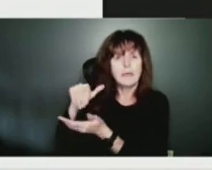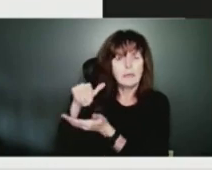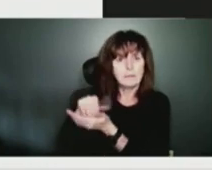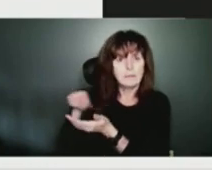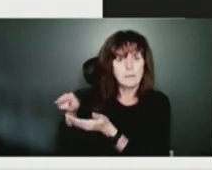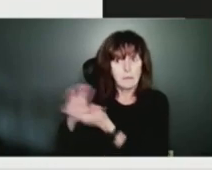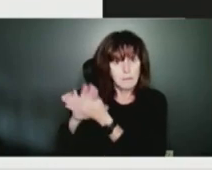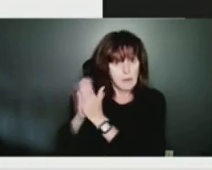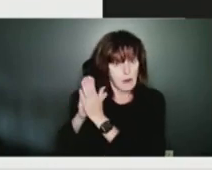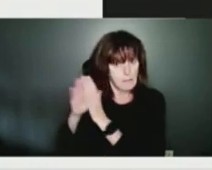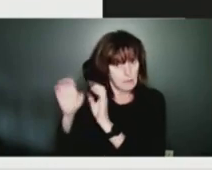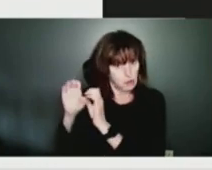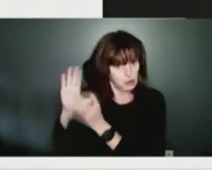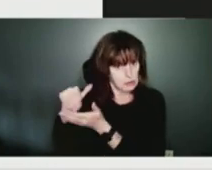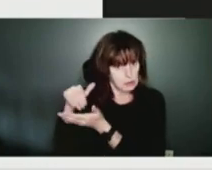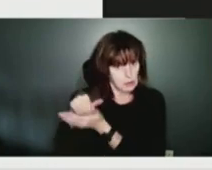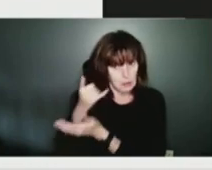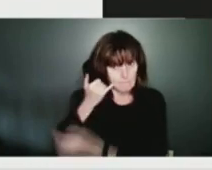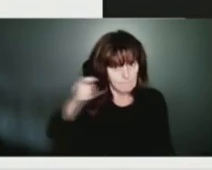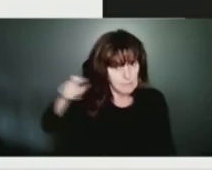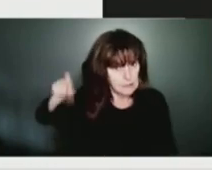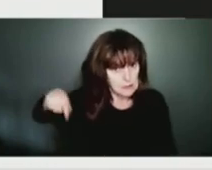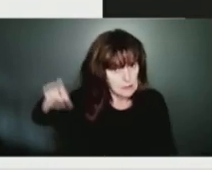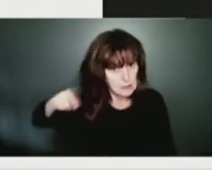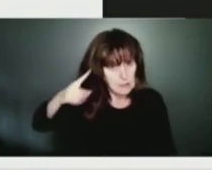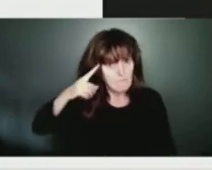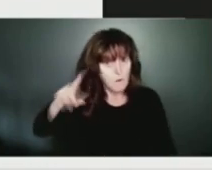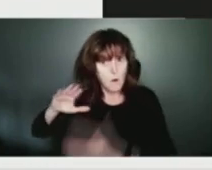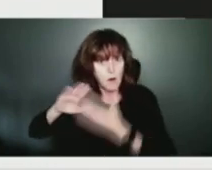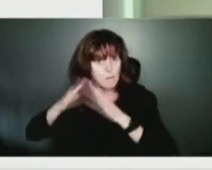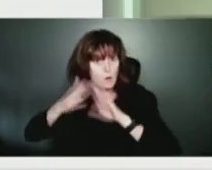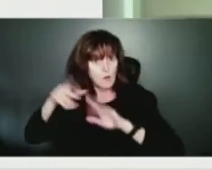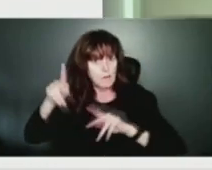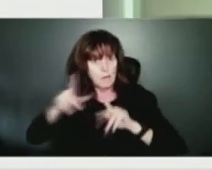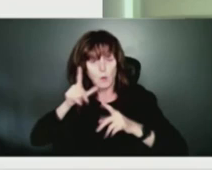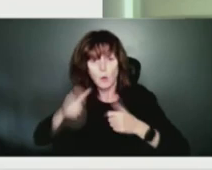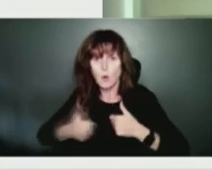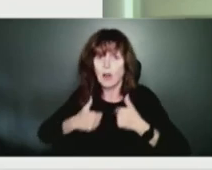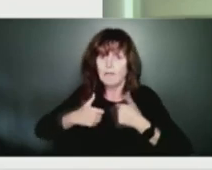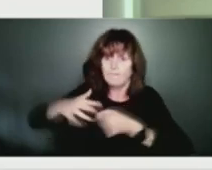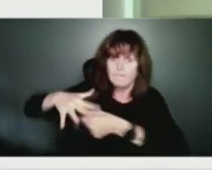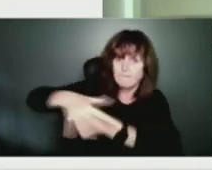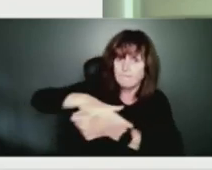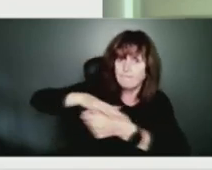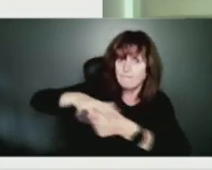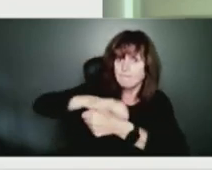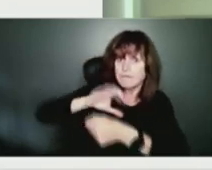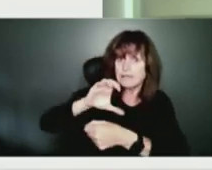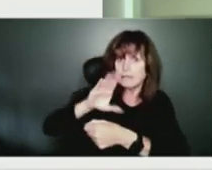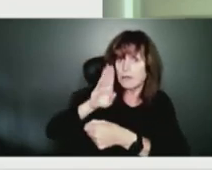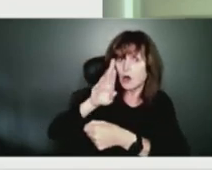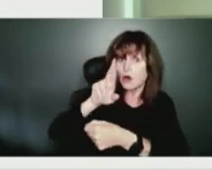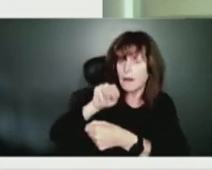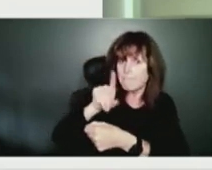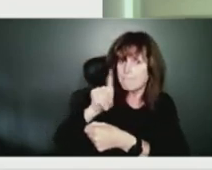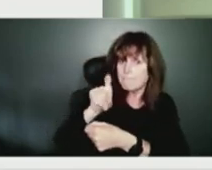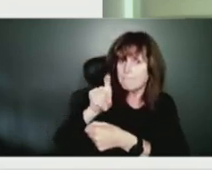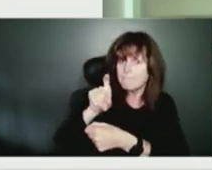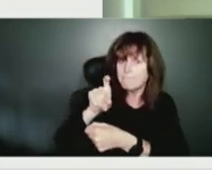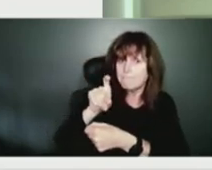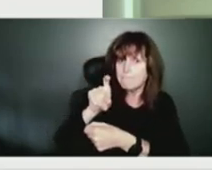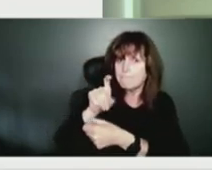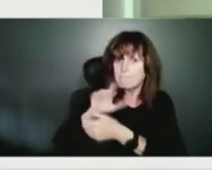if they're needed for the community residents? So that would be a decision for the municipality and the Cane Red Cross to discuss.